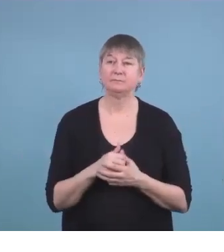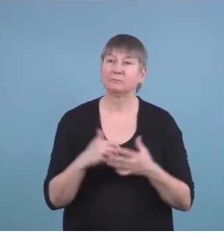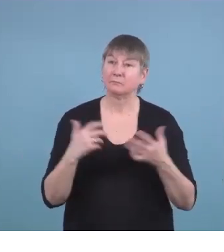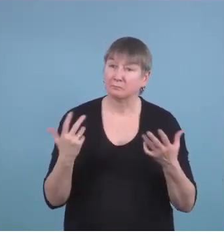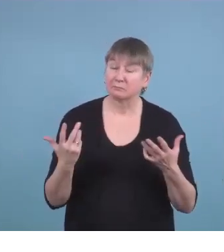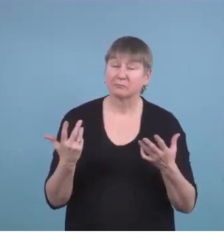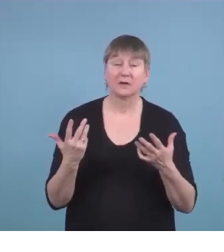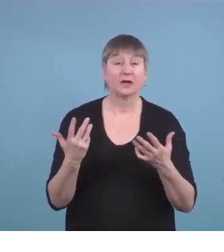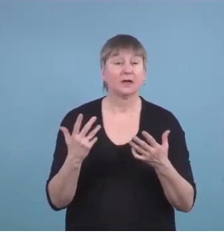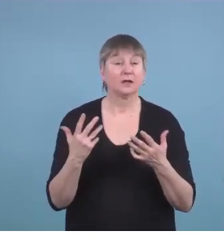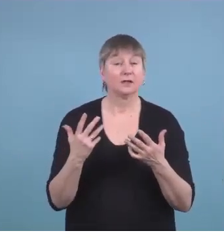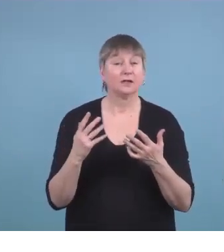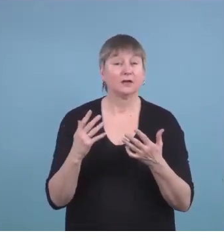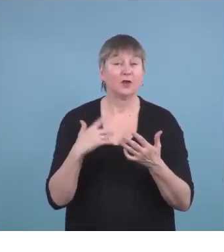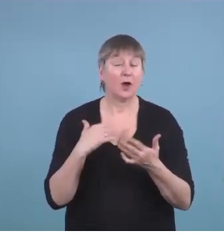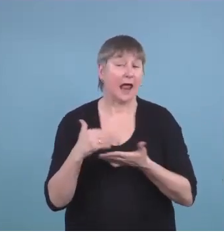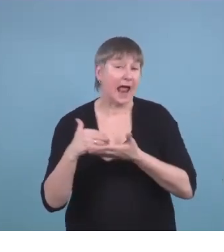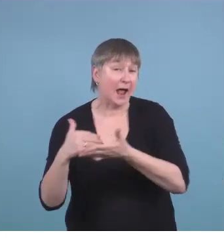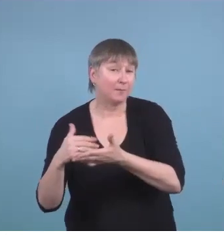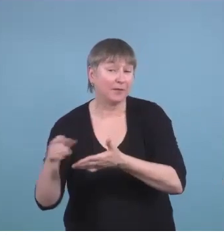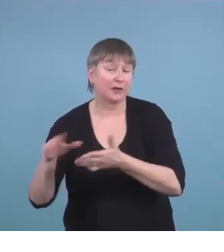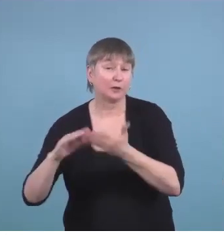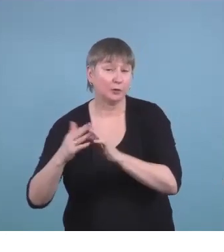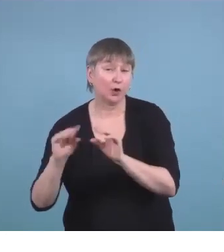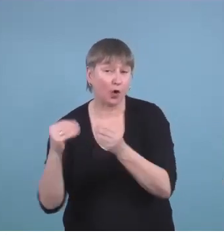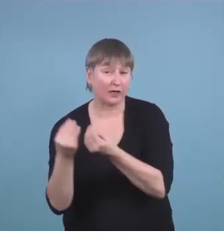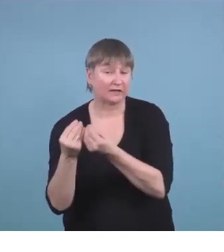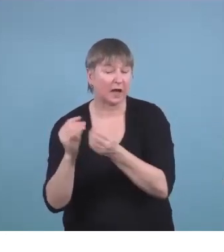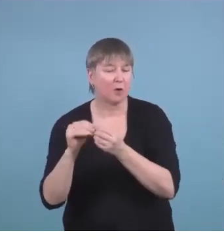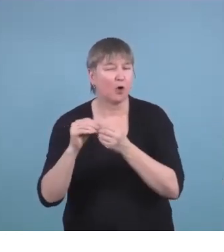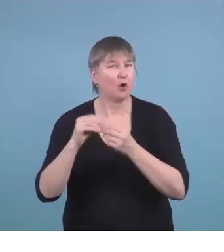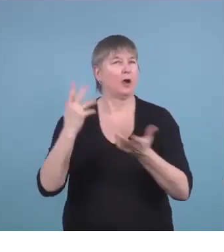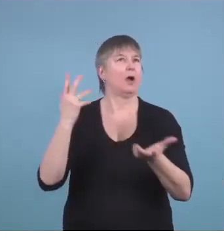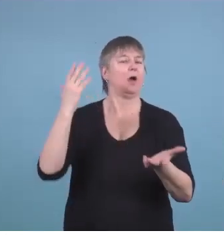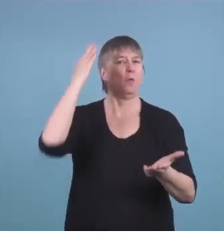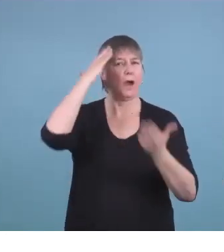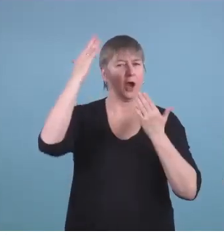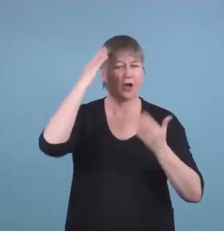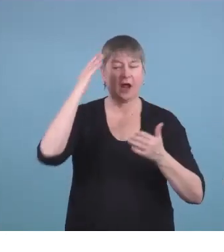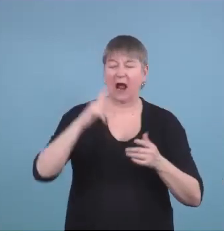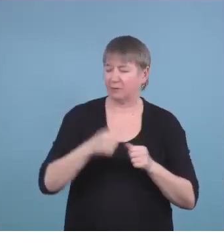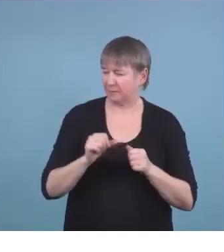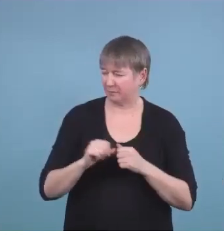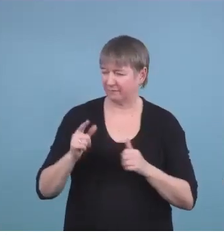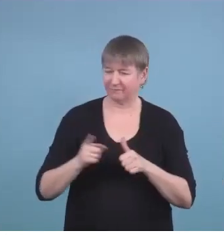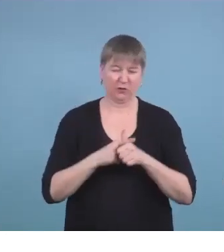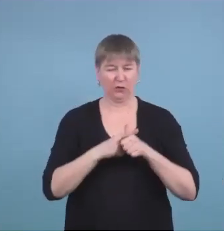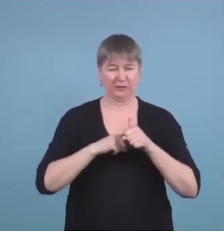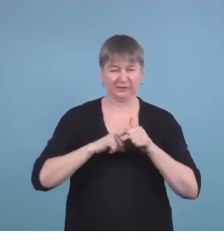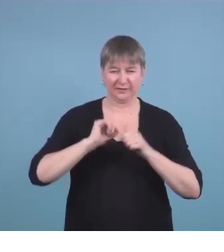organizations eyes as well because when we initially started it and I invited the